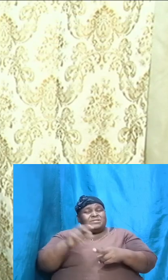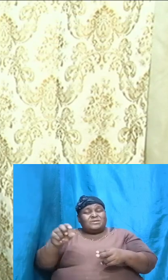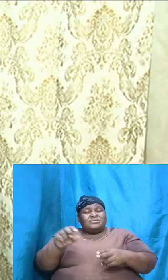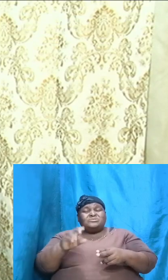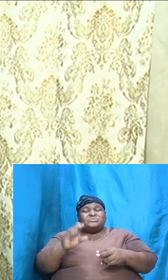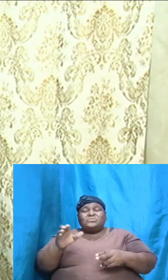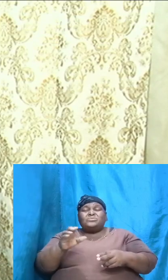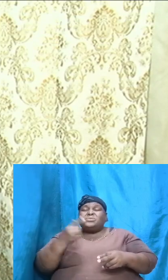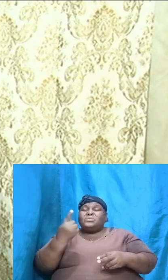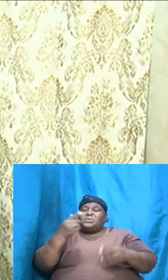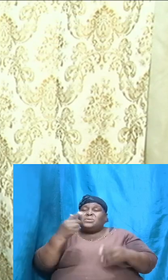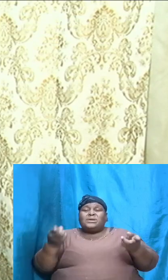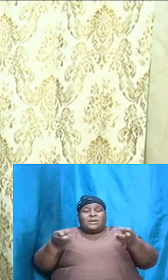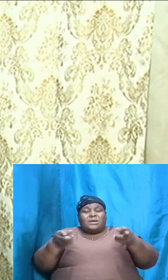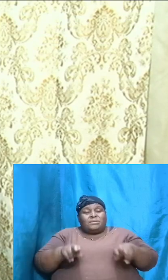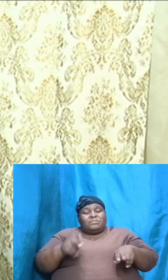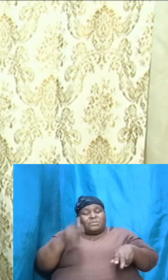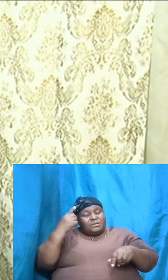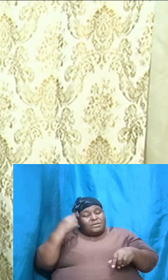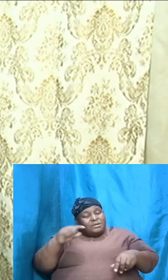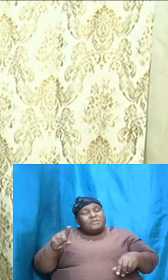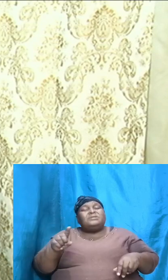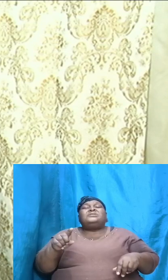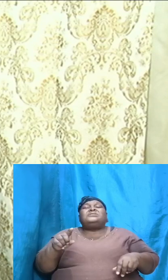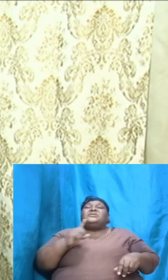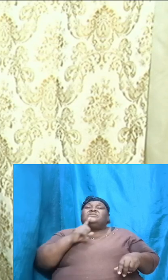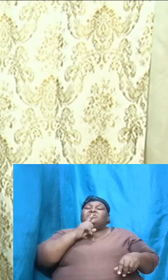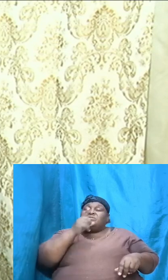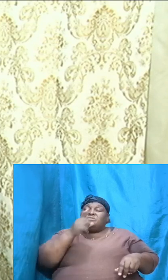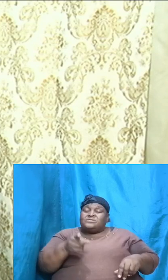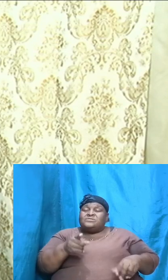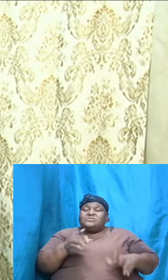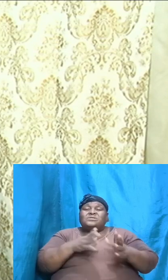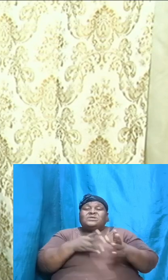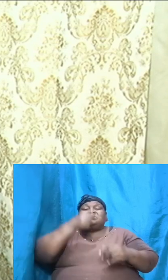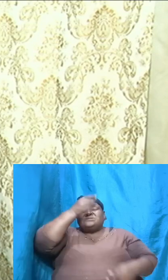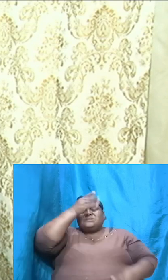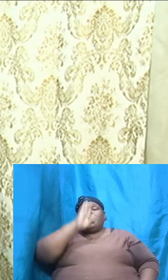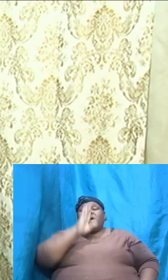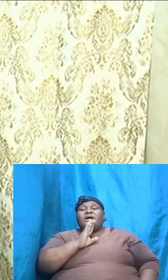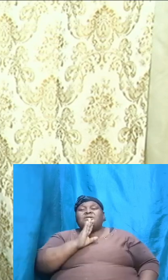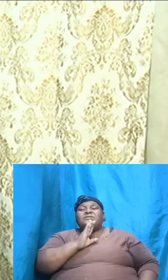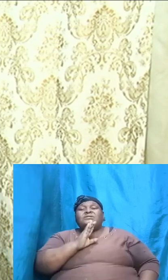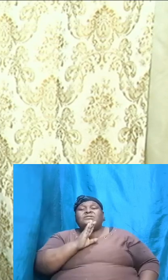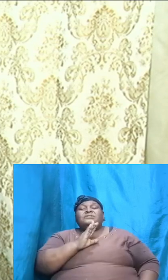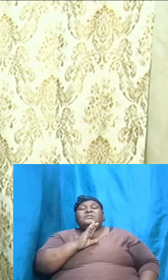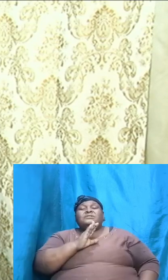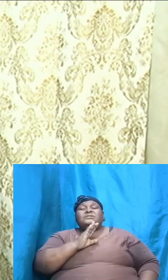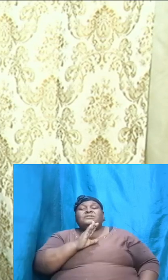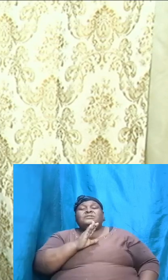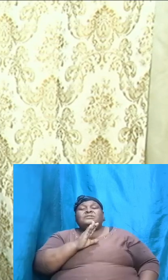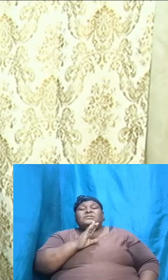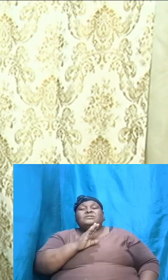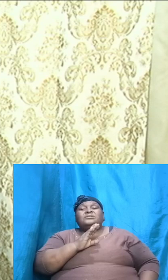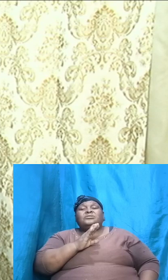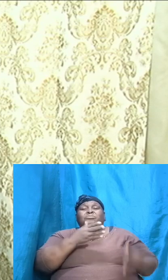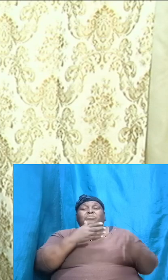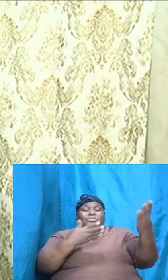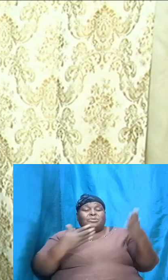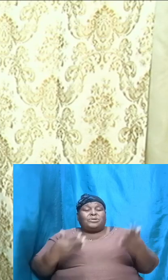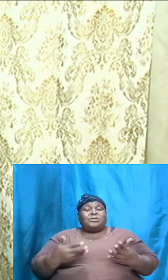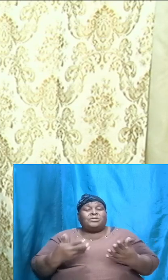because of the fact that God initiated redemption